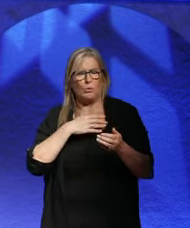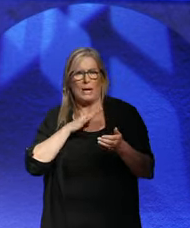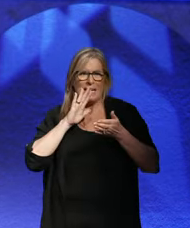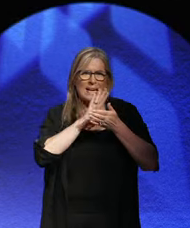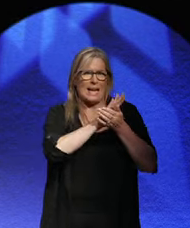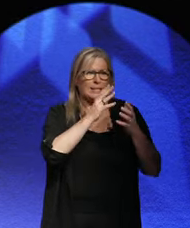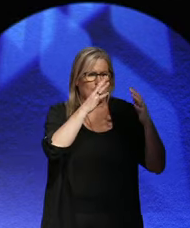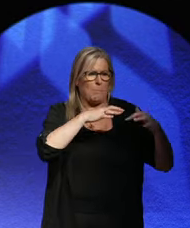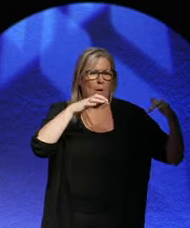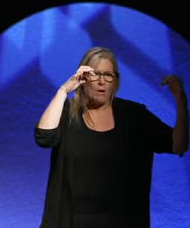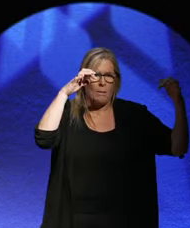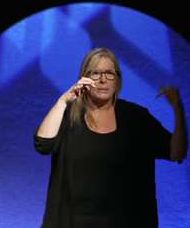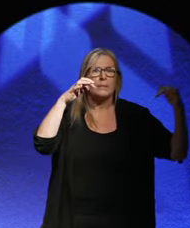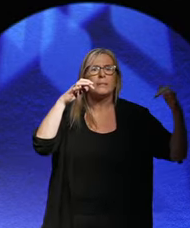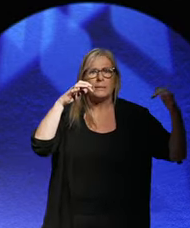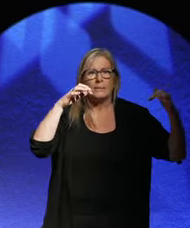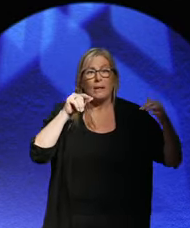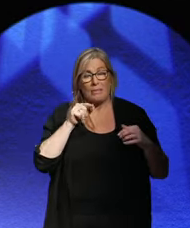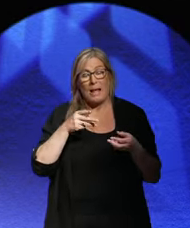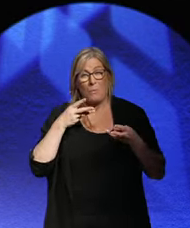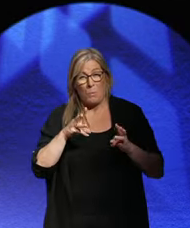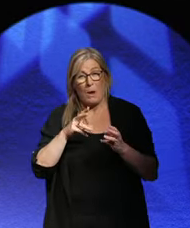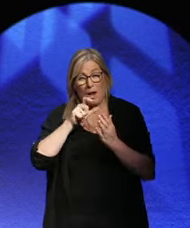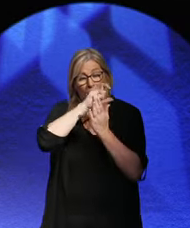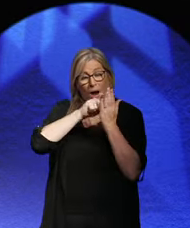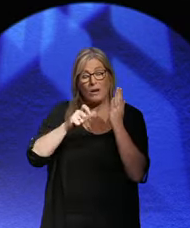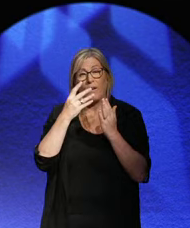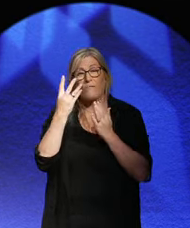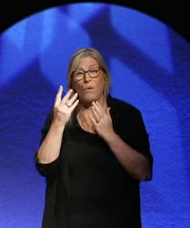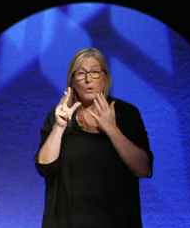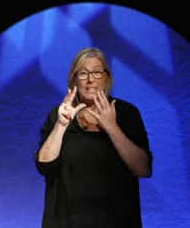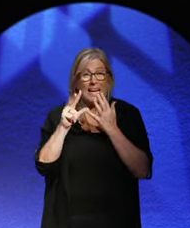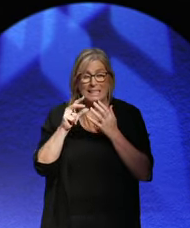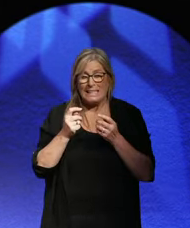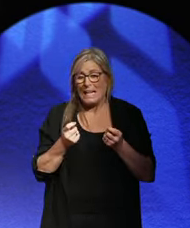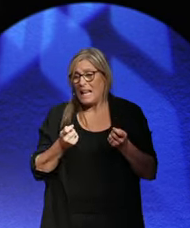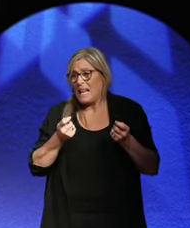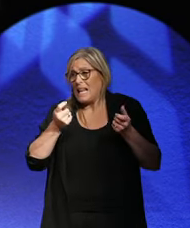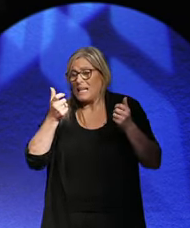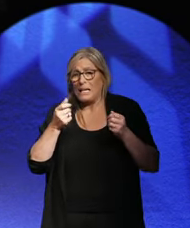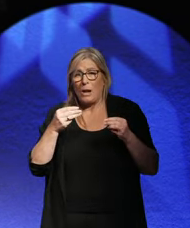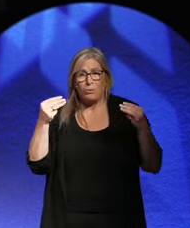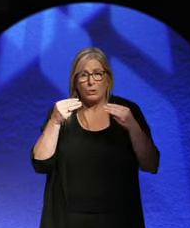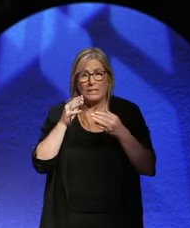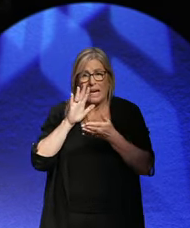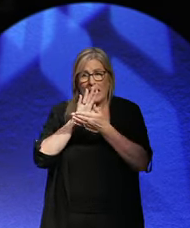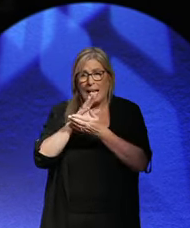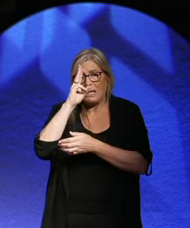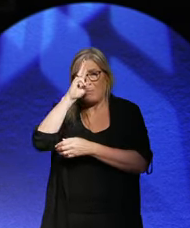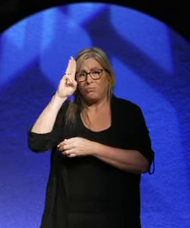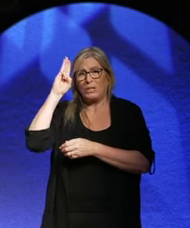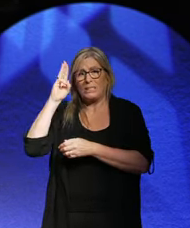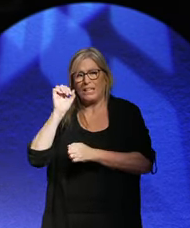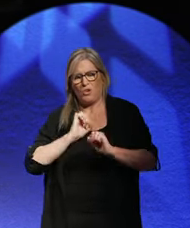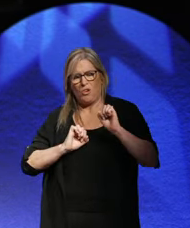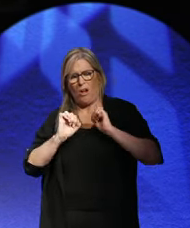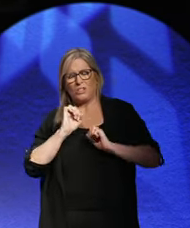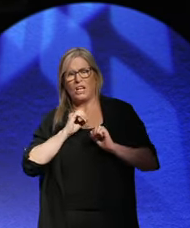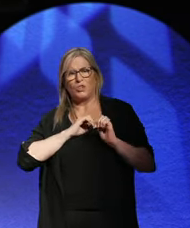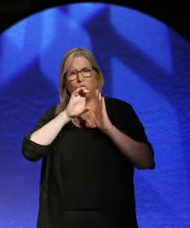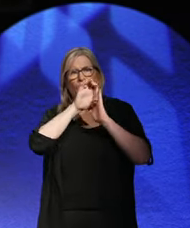In this sense, Article 48 offered little protection against the President who was hostile to the Constitution.